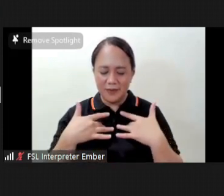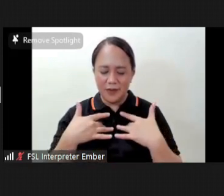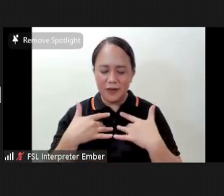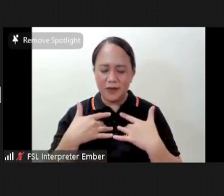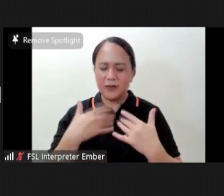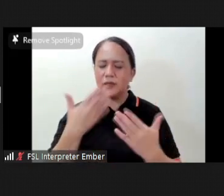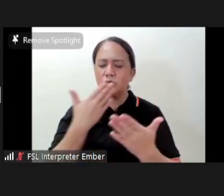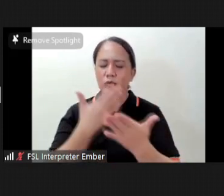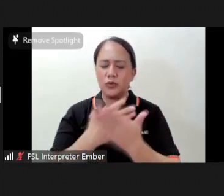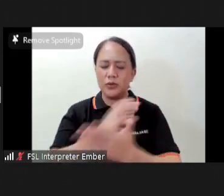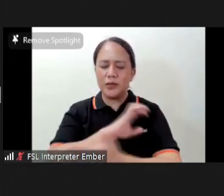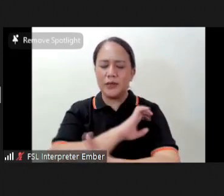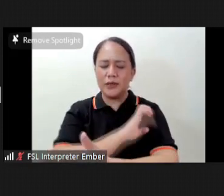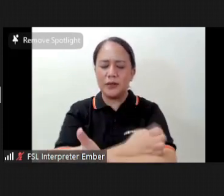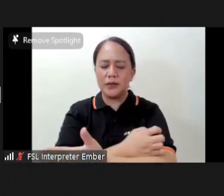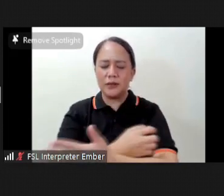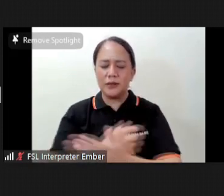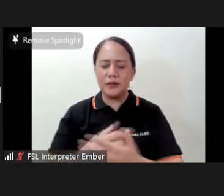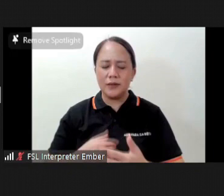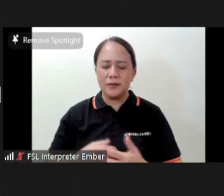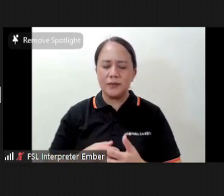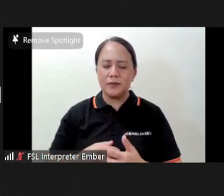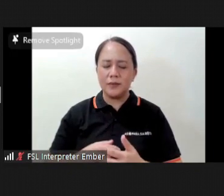And allowing that light.